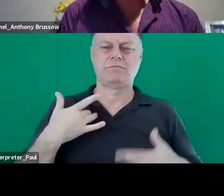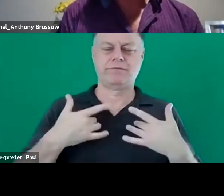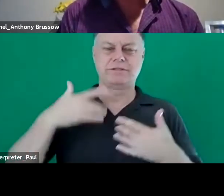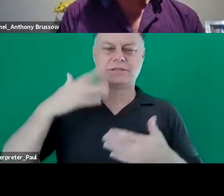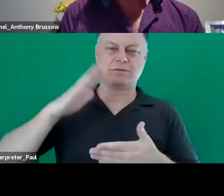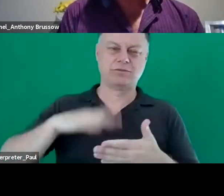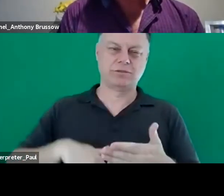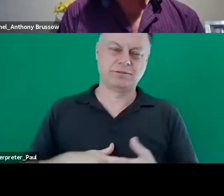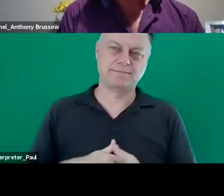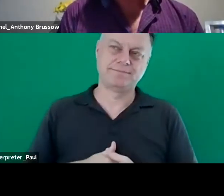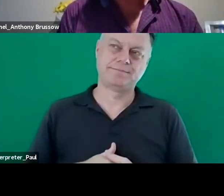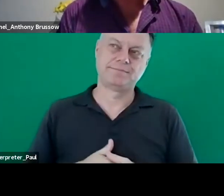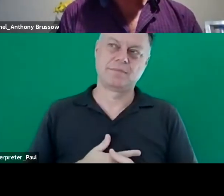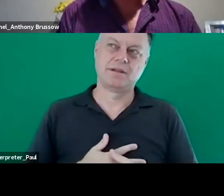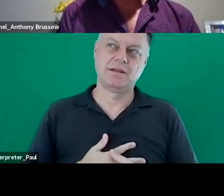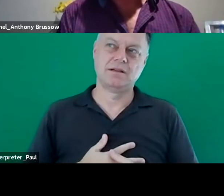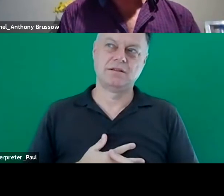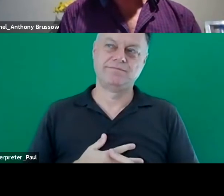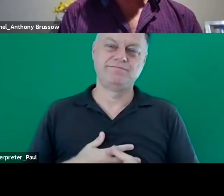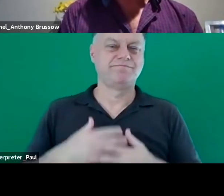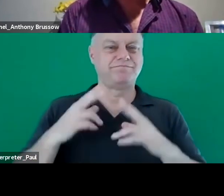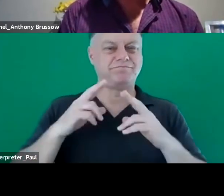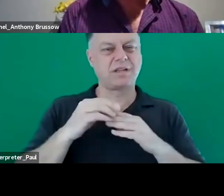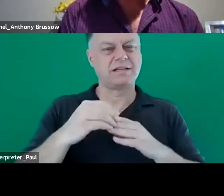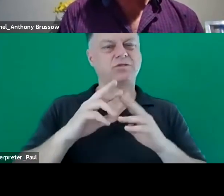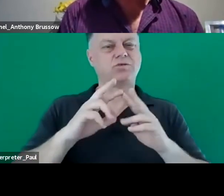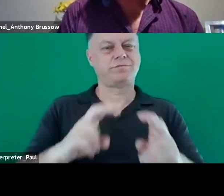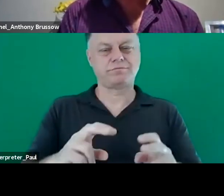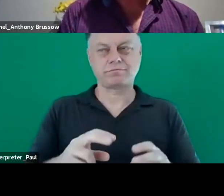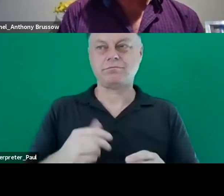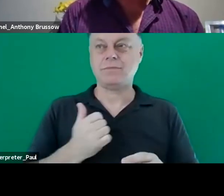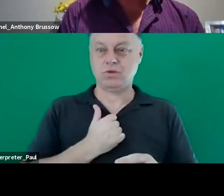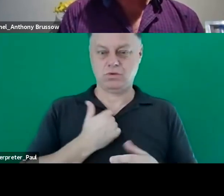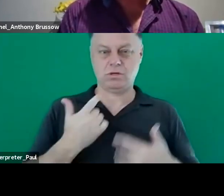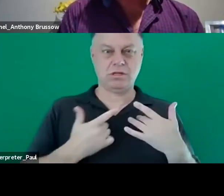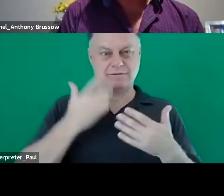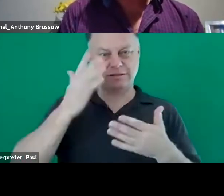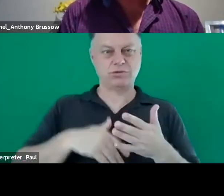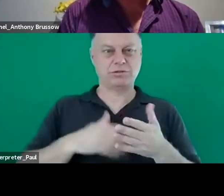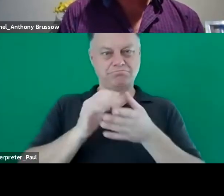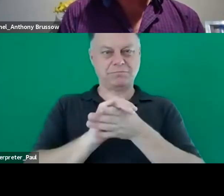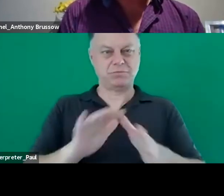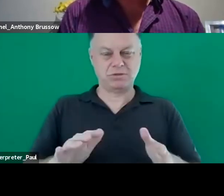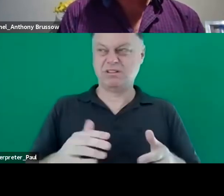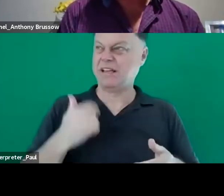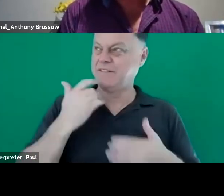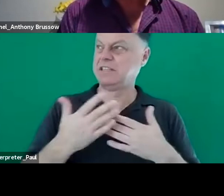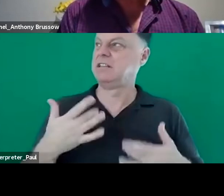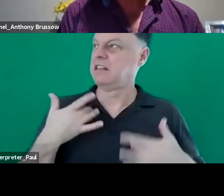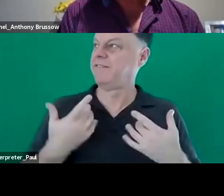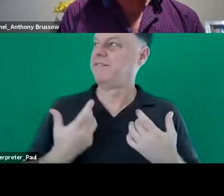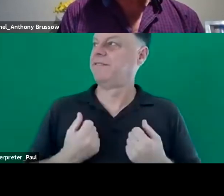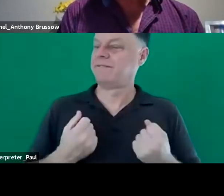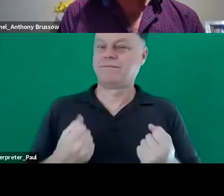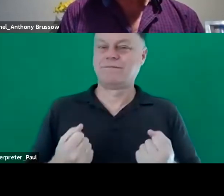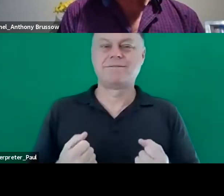and um the expertise that comes from not only living it daily but